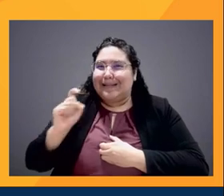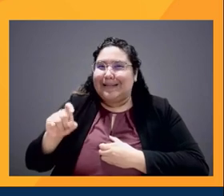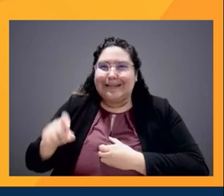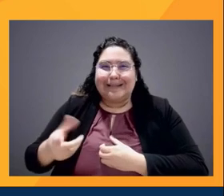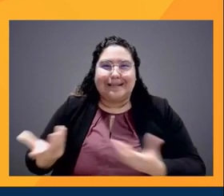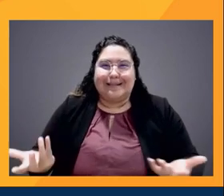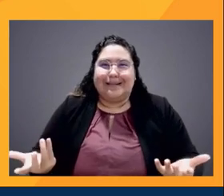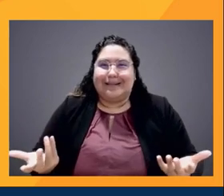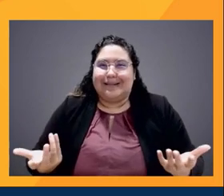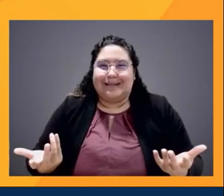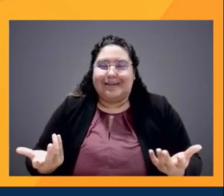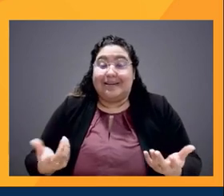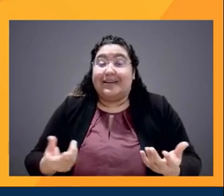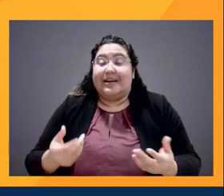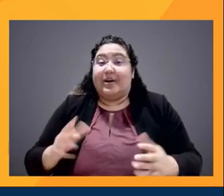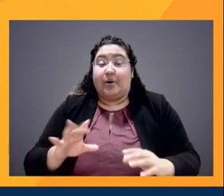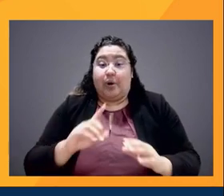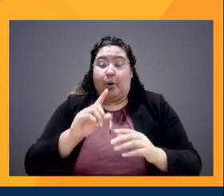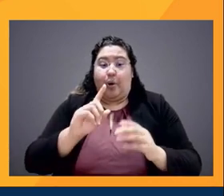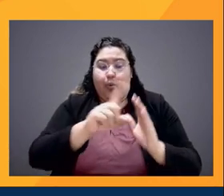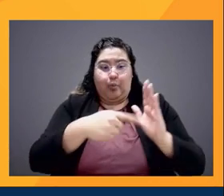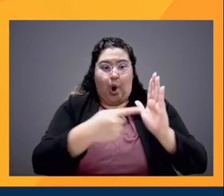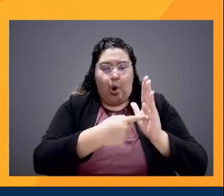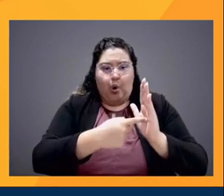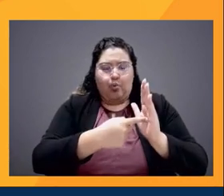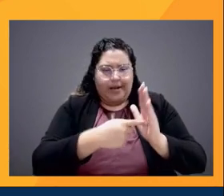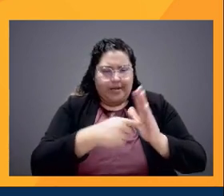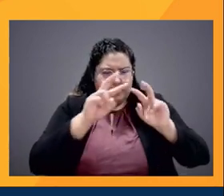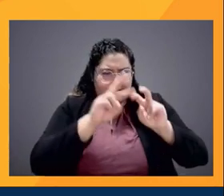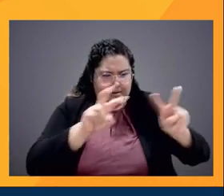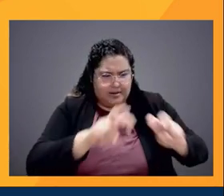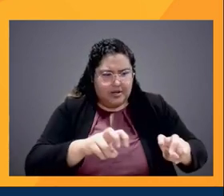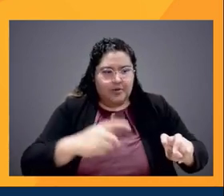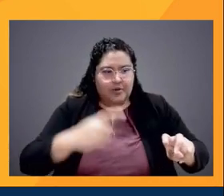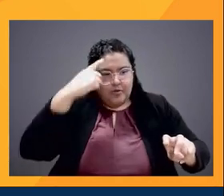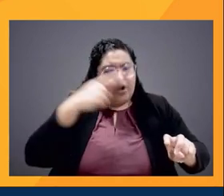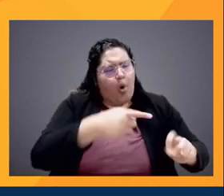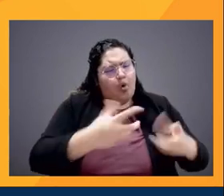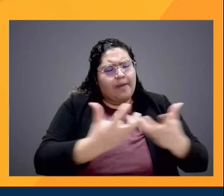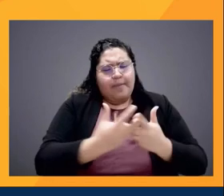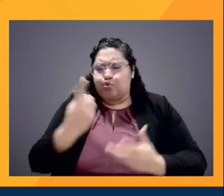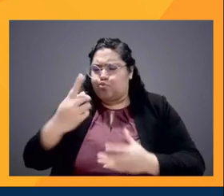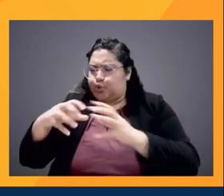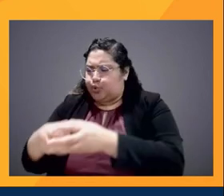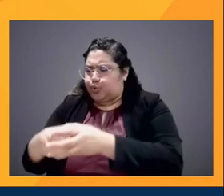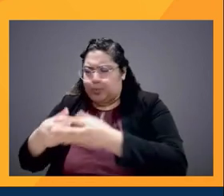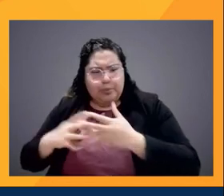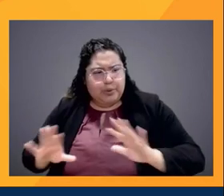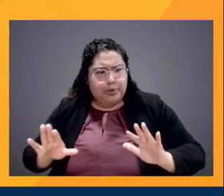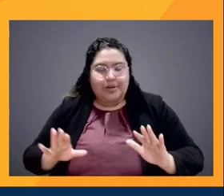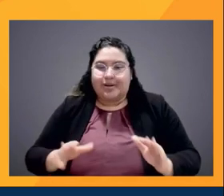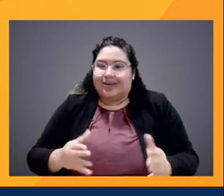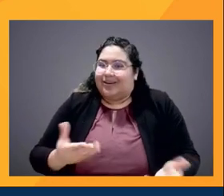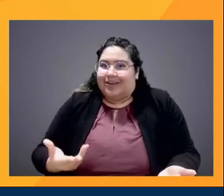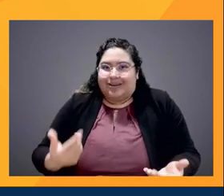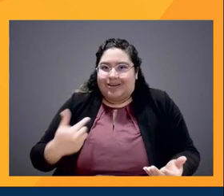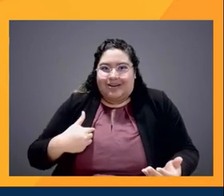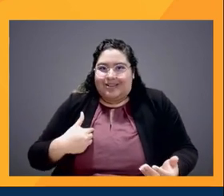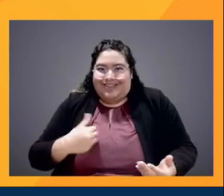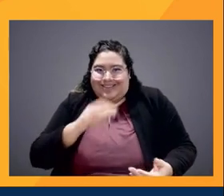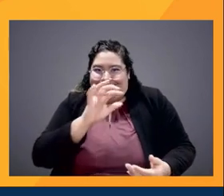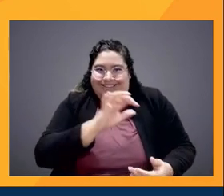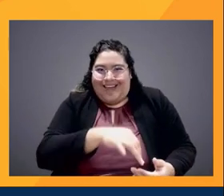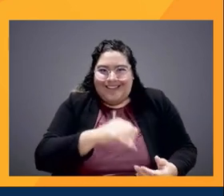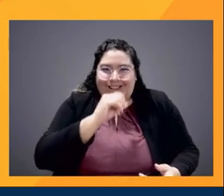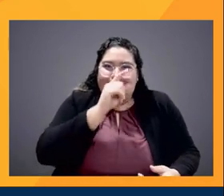when you break down a role, you don't, you don't just don't think of one group of people because we are not, that's not storytelling. So